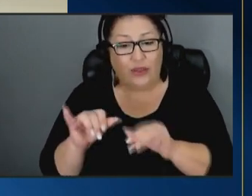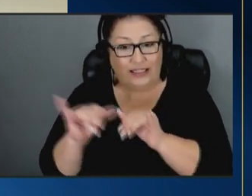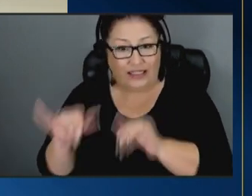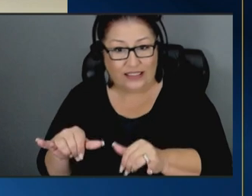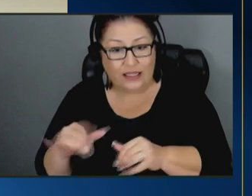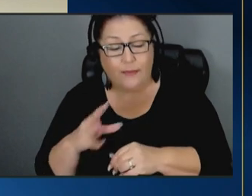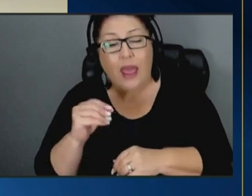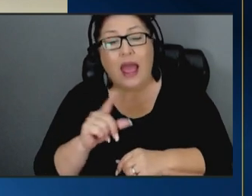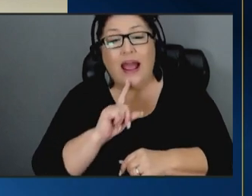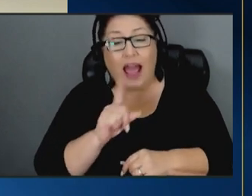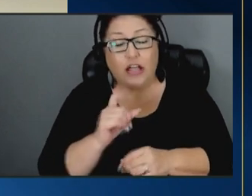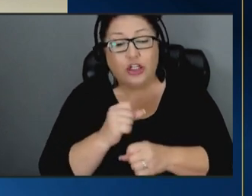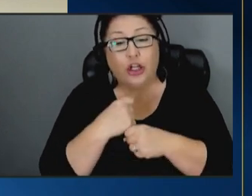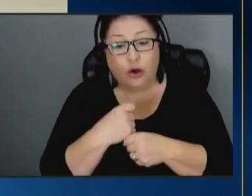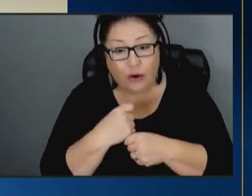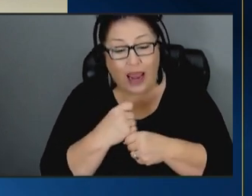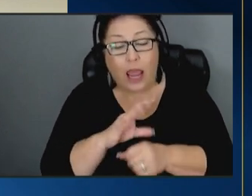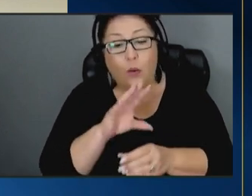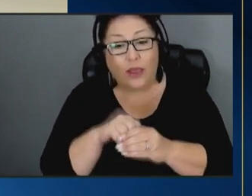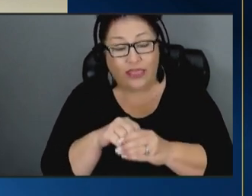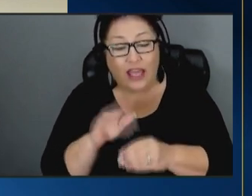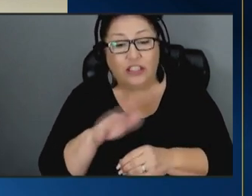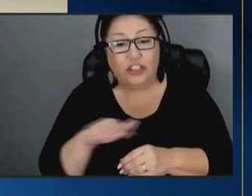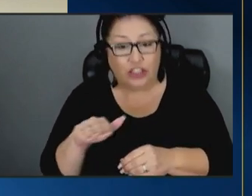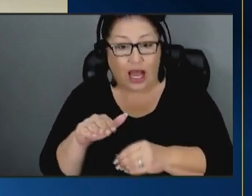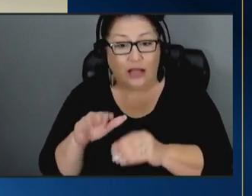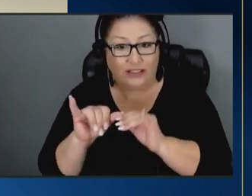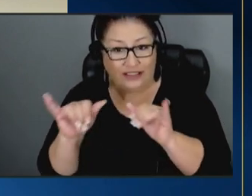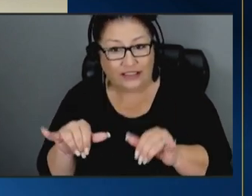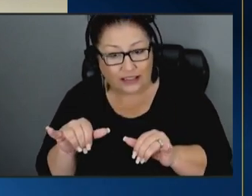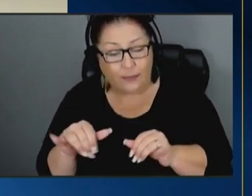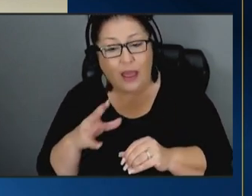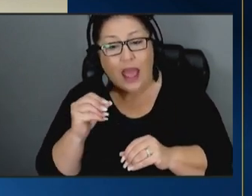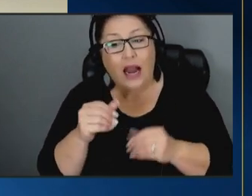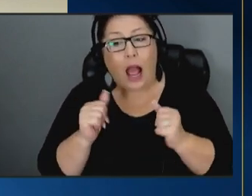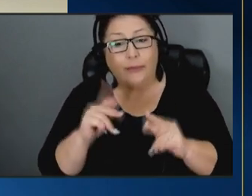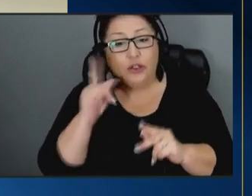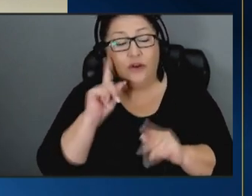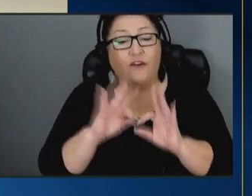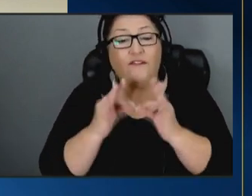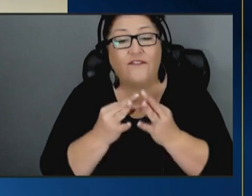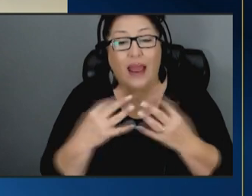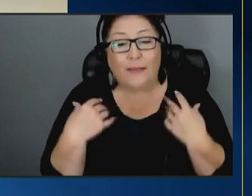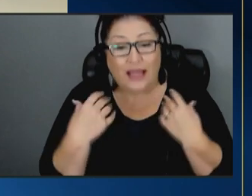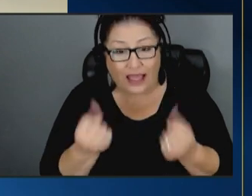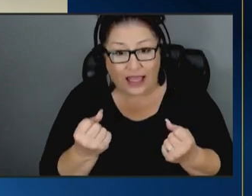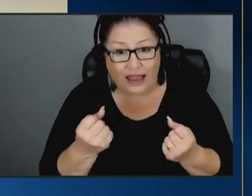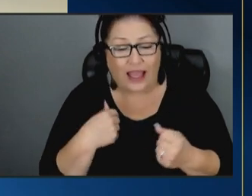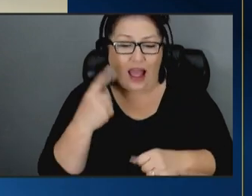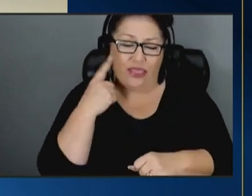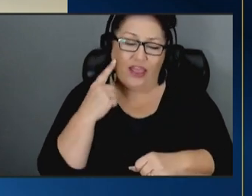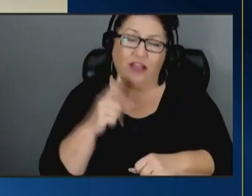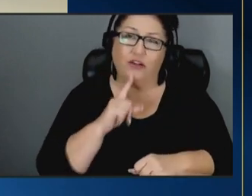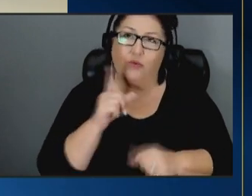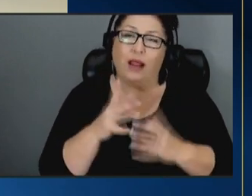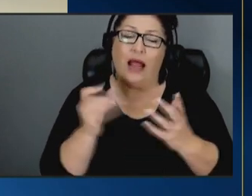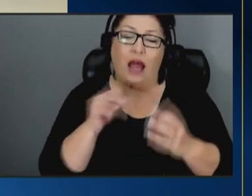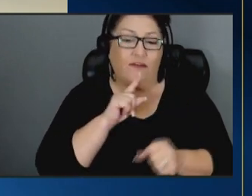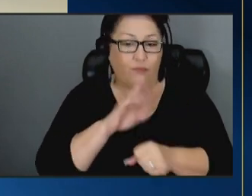create within child welfare an opportunity for family healing so i think there's really a lot of promise here